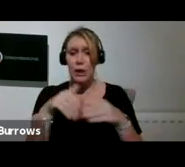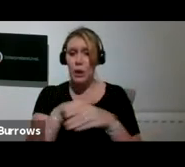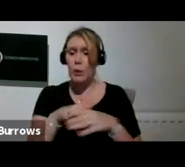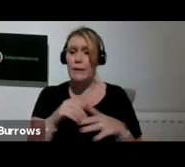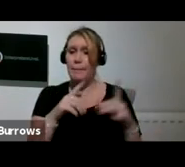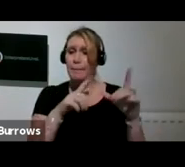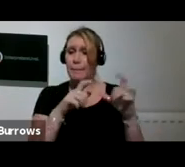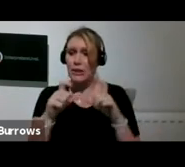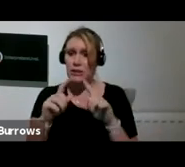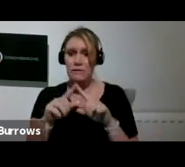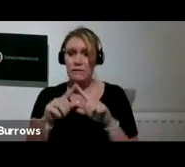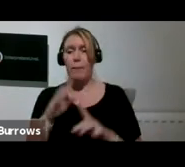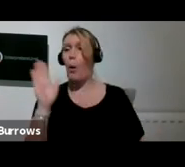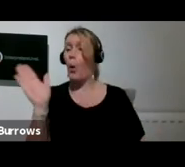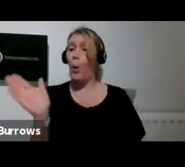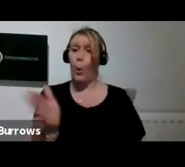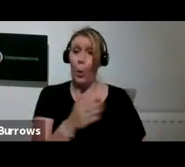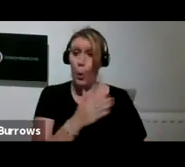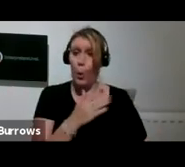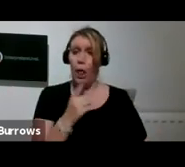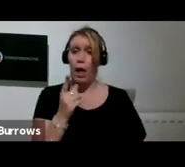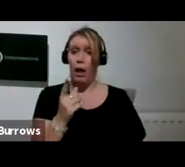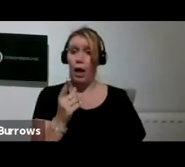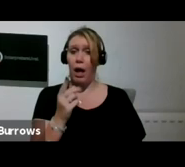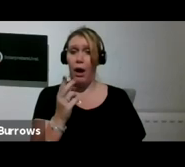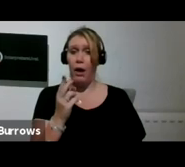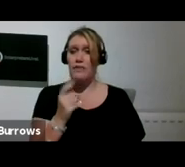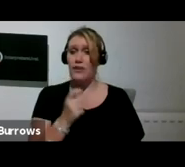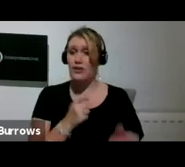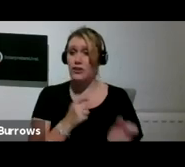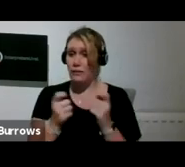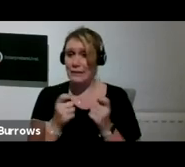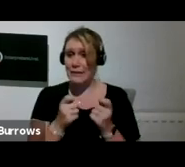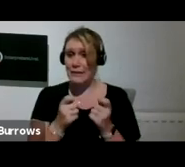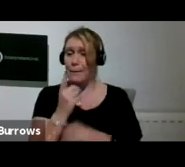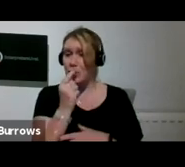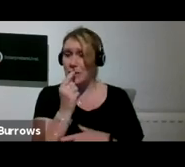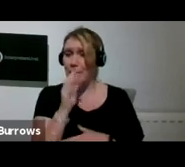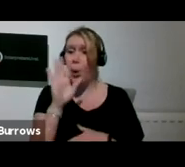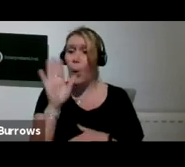all of the directors and possibly all of the team members.